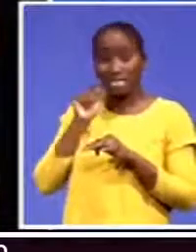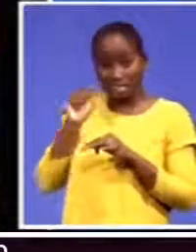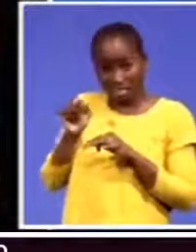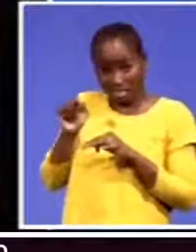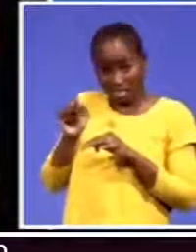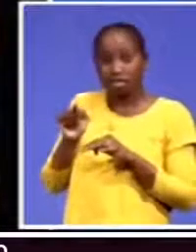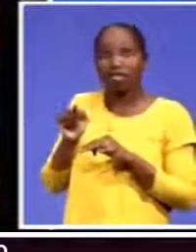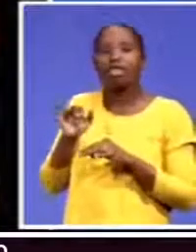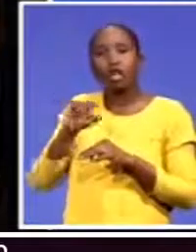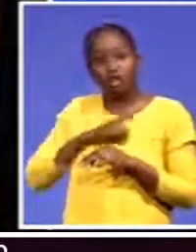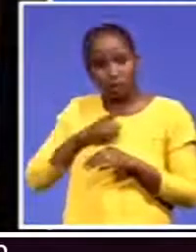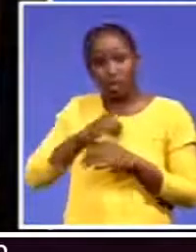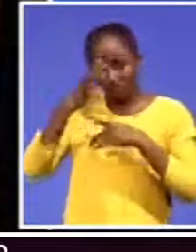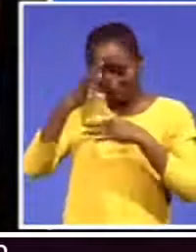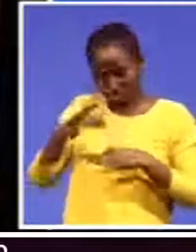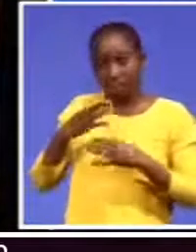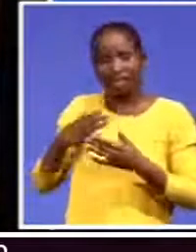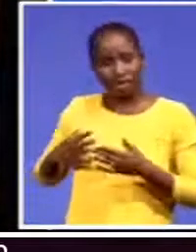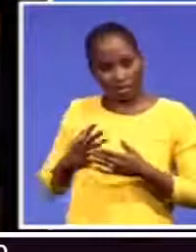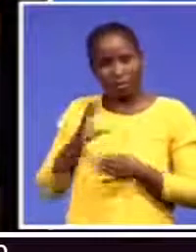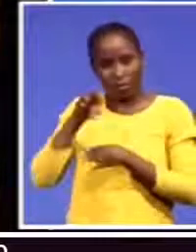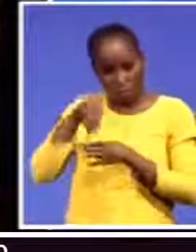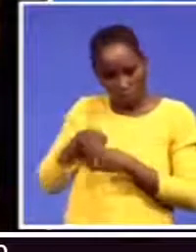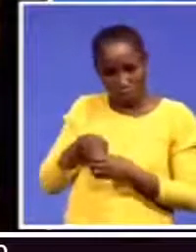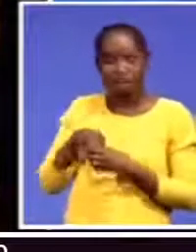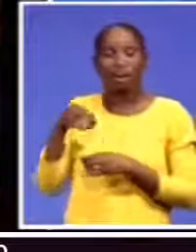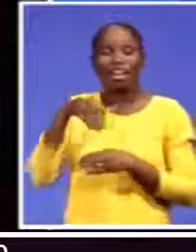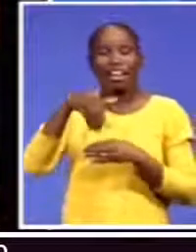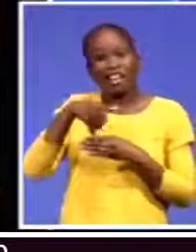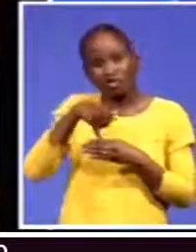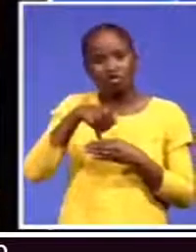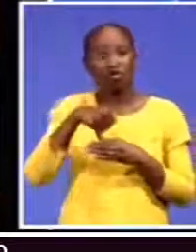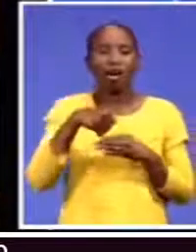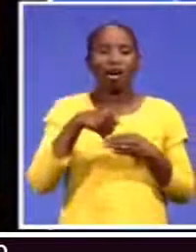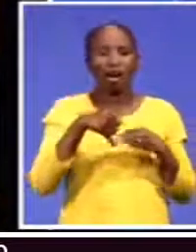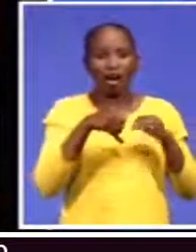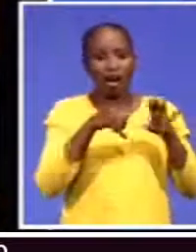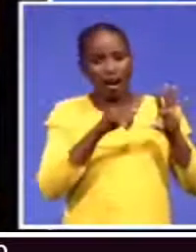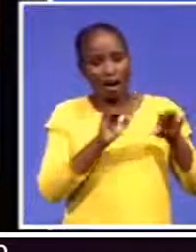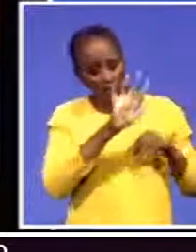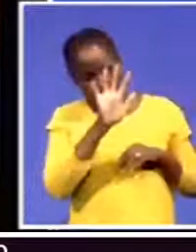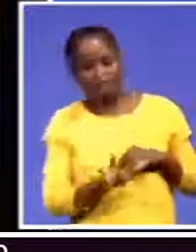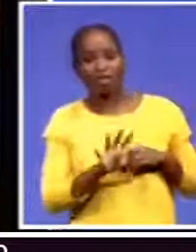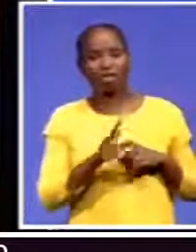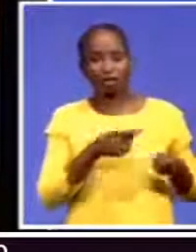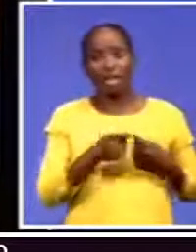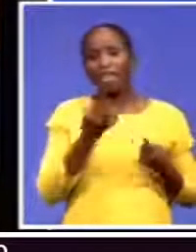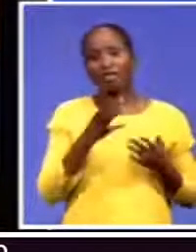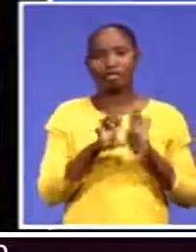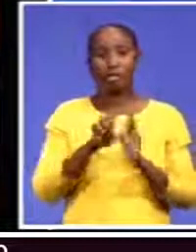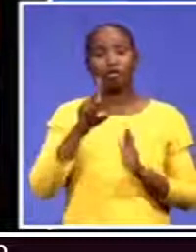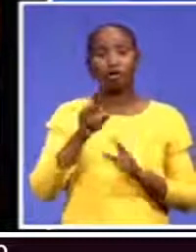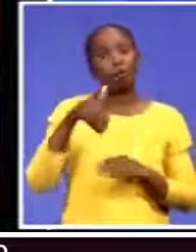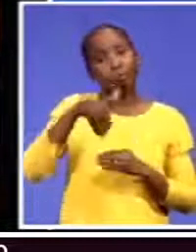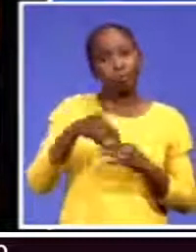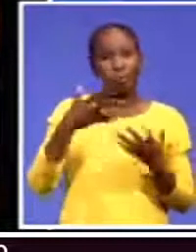-Africa trade. So if you are in Lesotho or even in South Africa, by the way, we think of South Africa as a large country, but when you compare it to